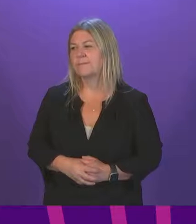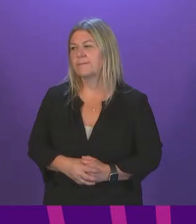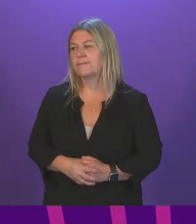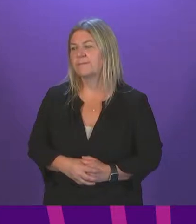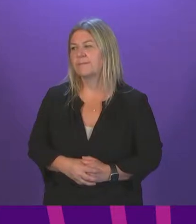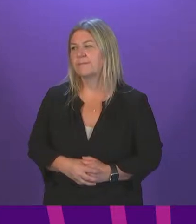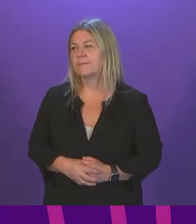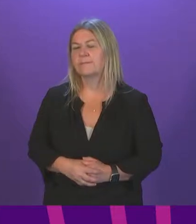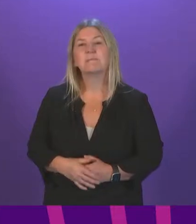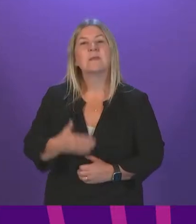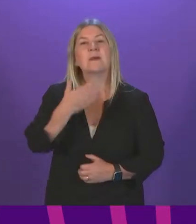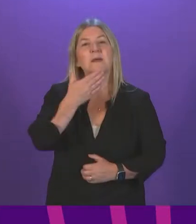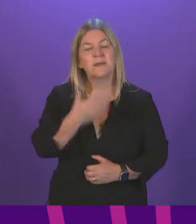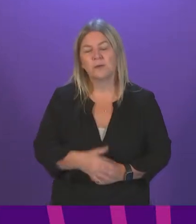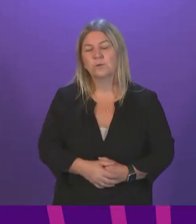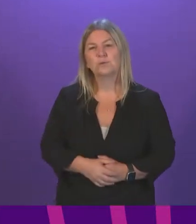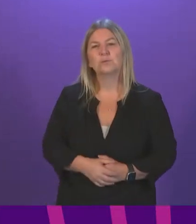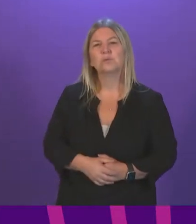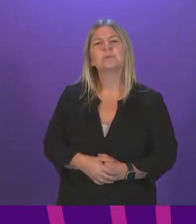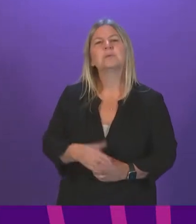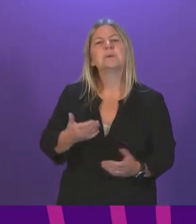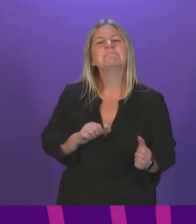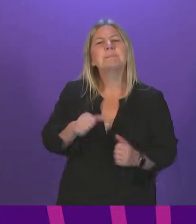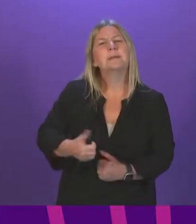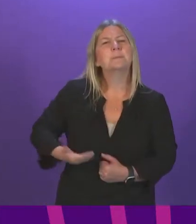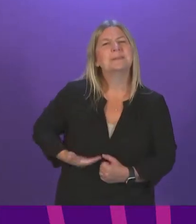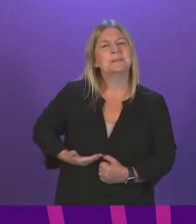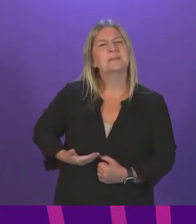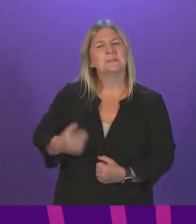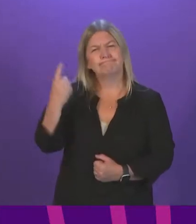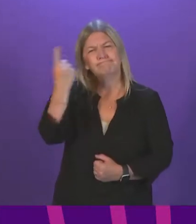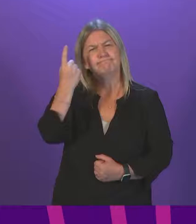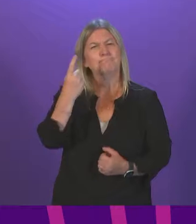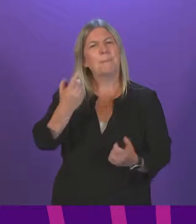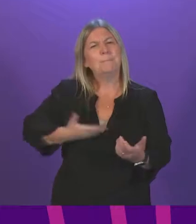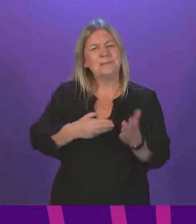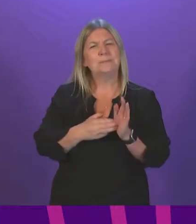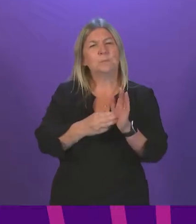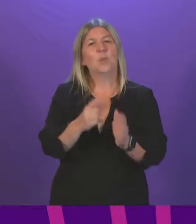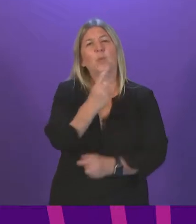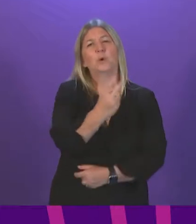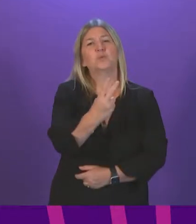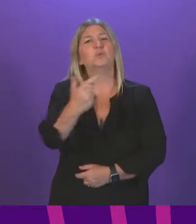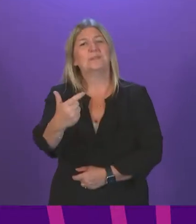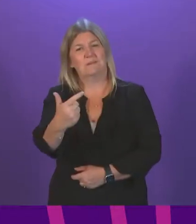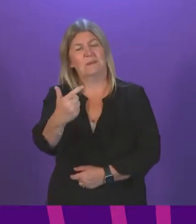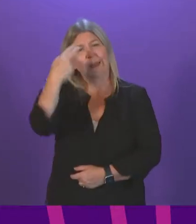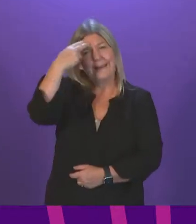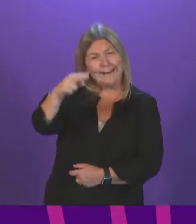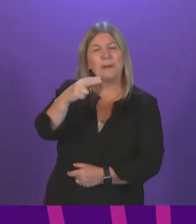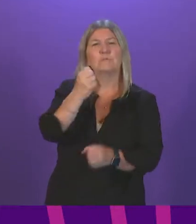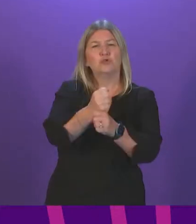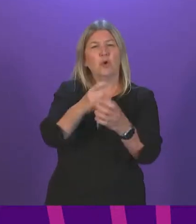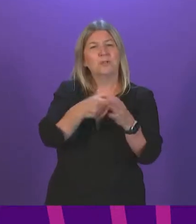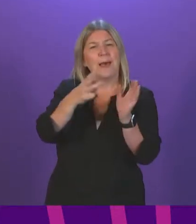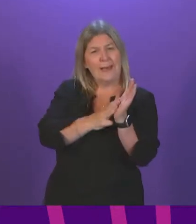Thank you. The next item of business is consideration of business motion 1227 in the name of George